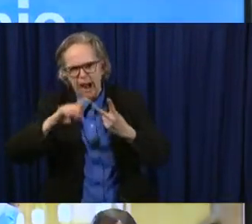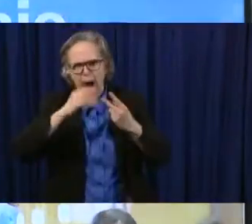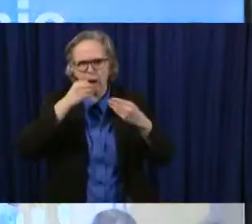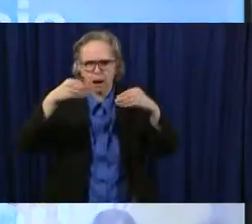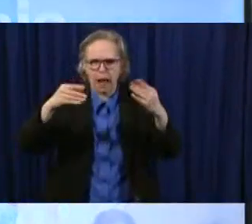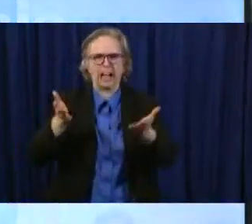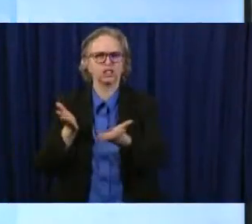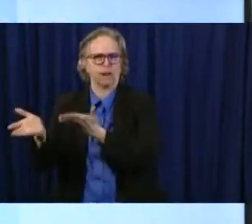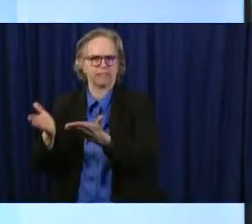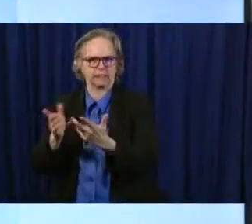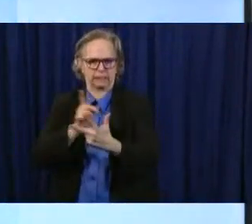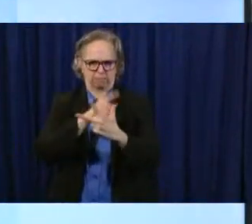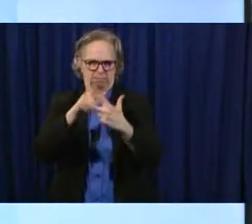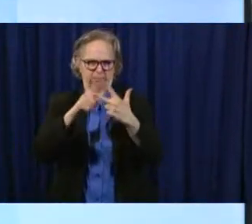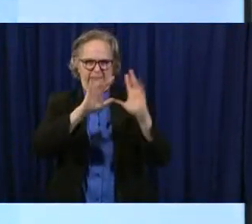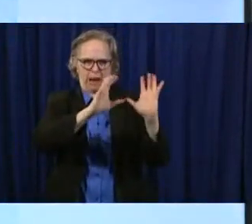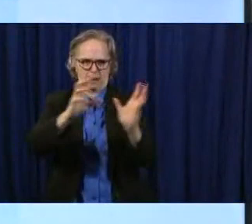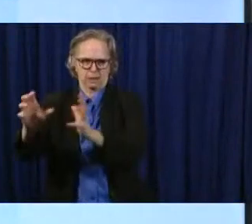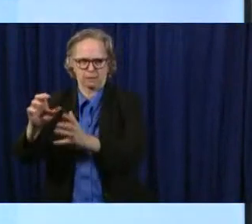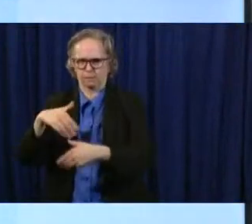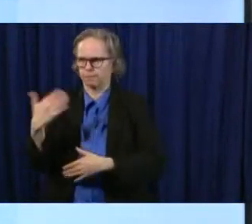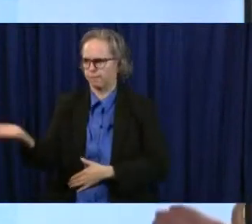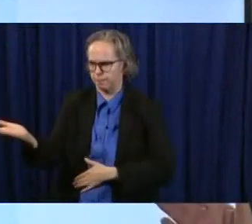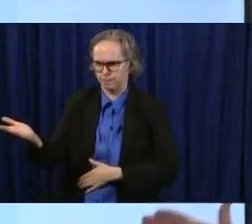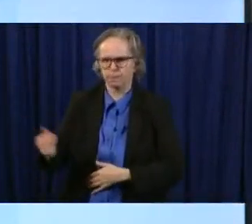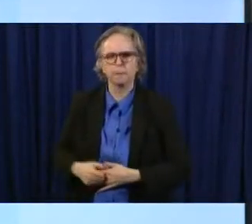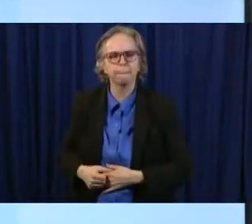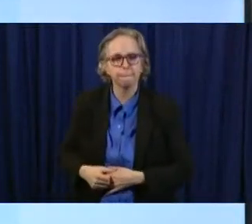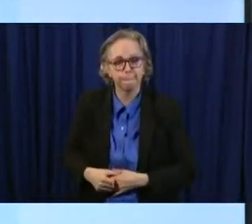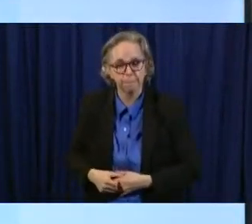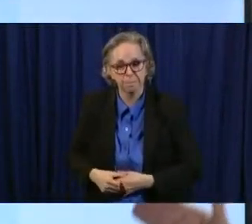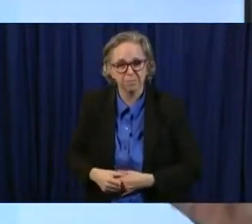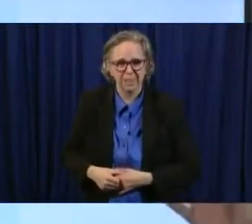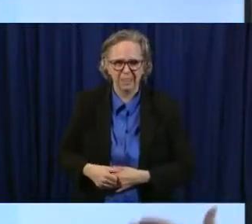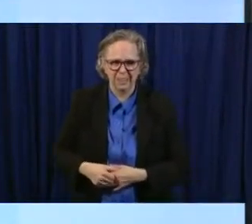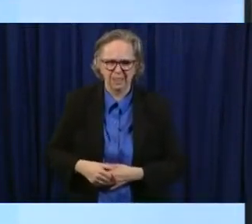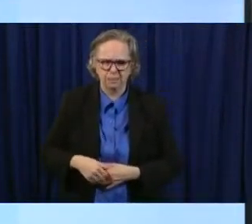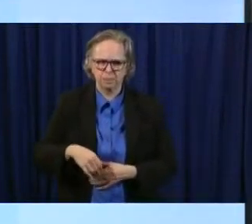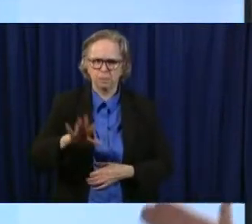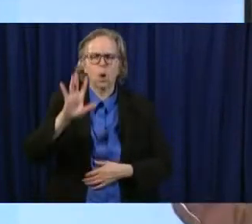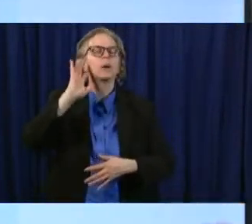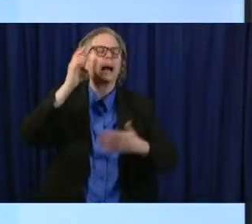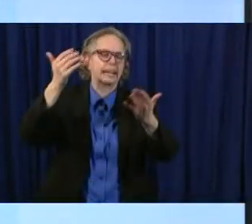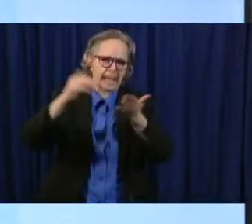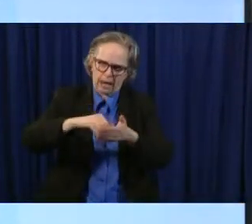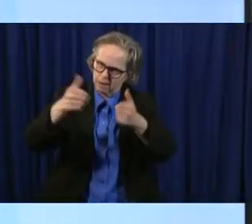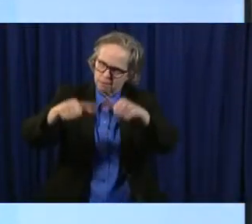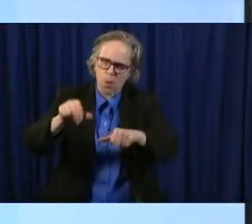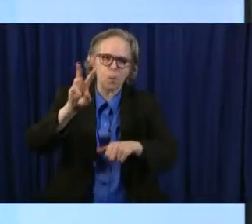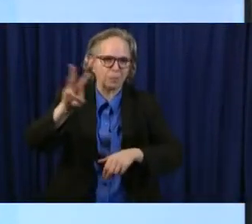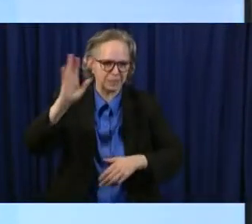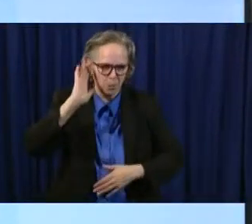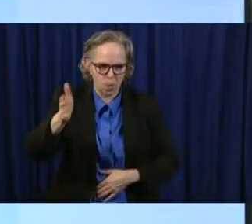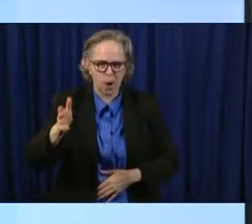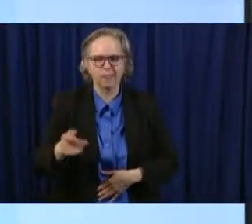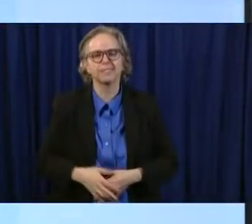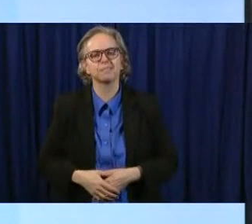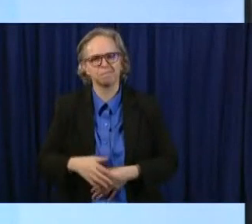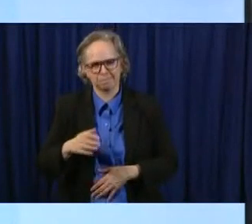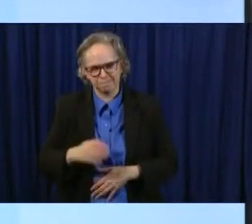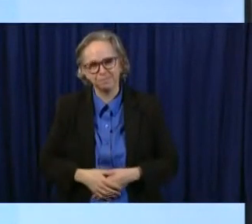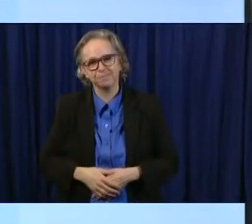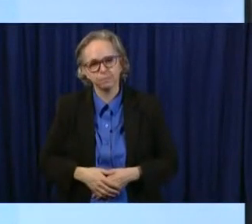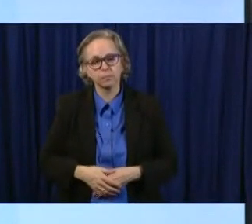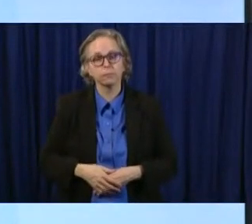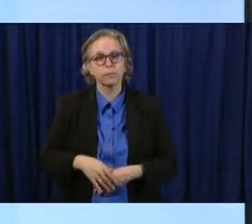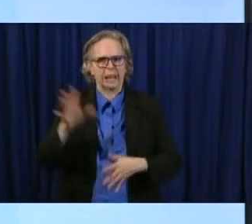this is, will be up on the web page. It's pretty simple. It's one, it is one page, but maybe call